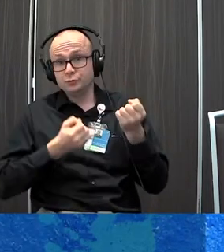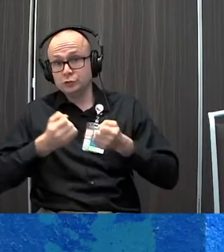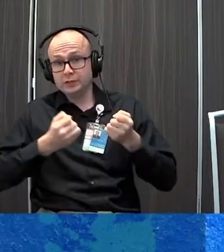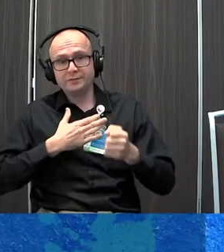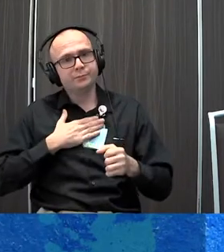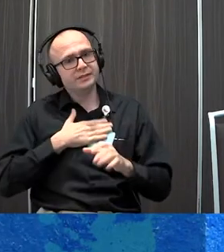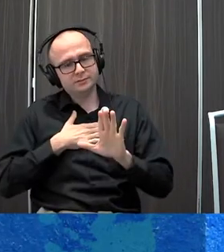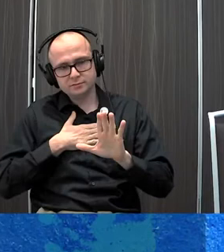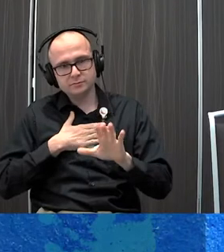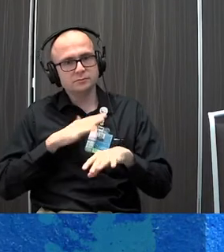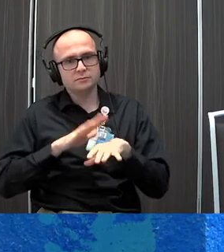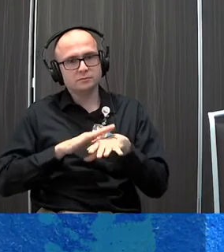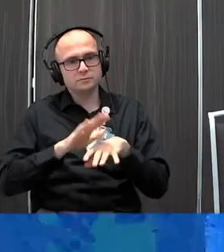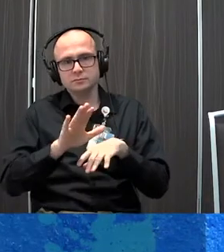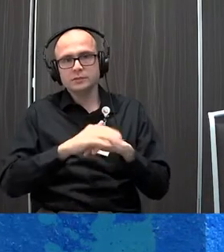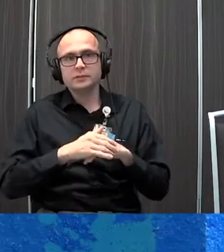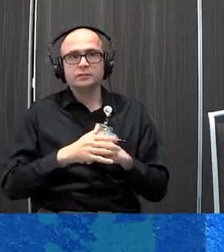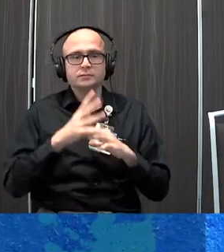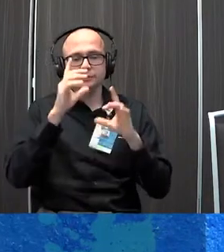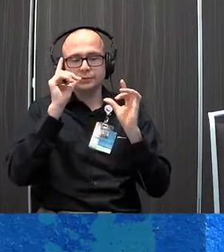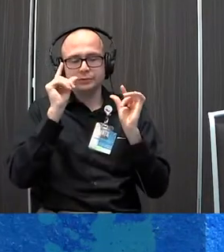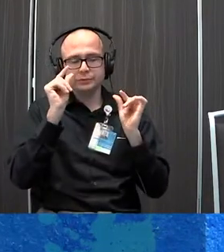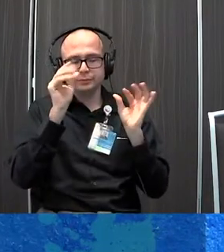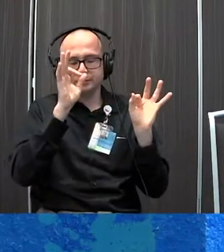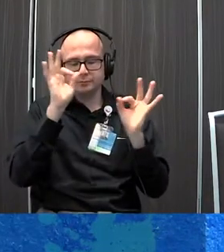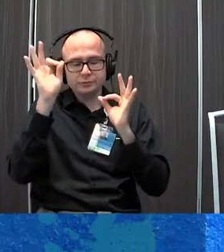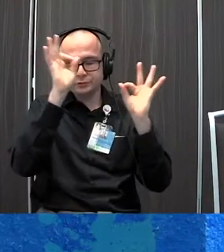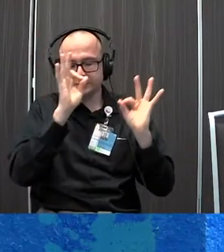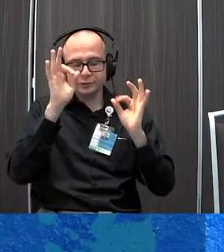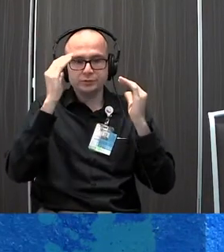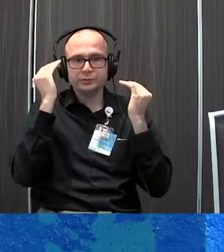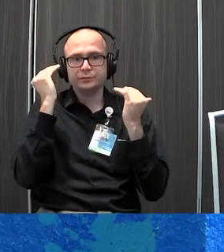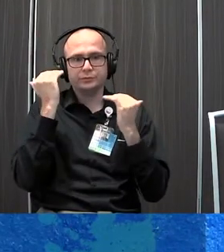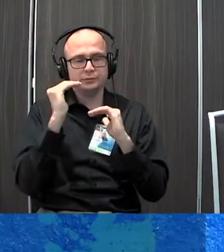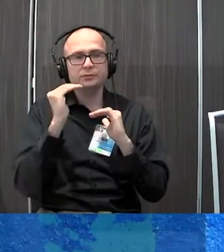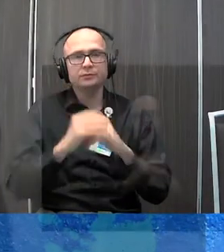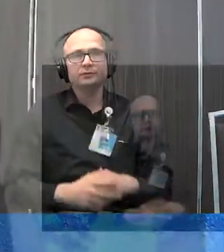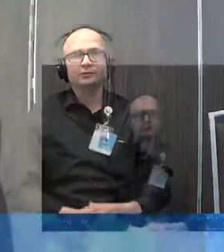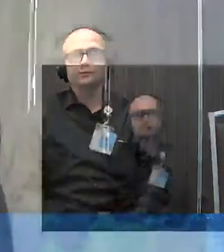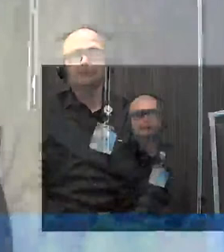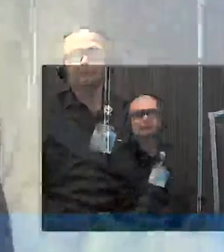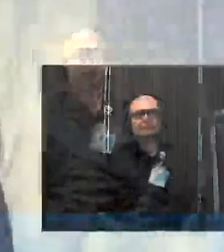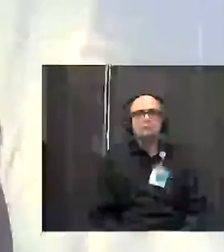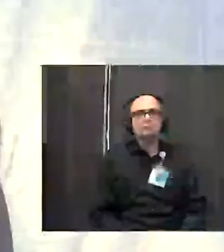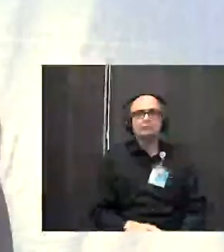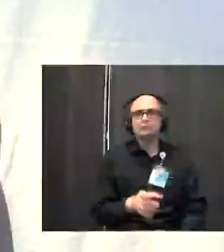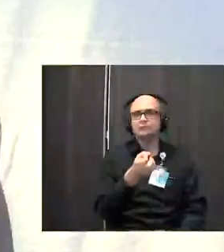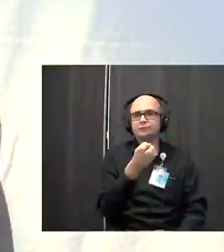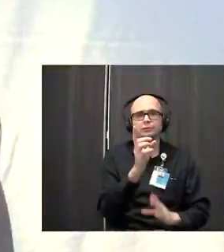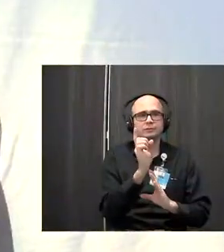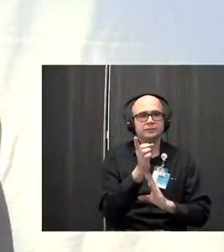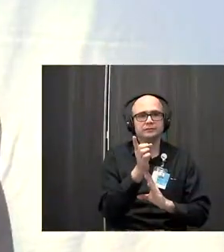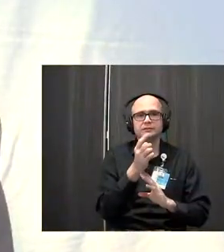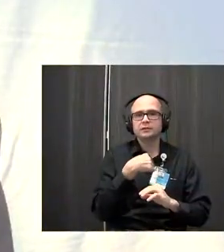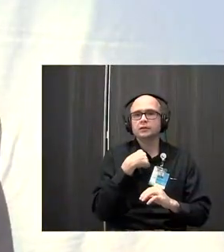please don't do so. But closing your eyes to just minimize the distractions around you. And this will only be a few minutes.